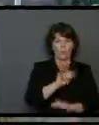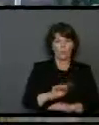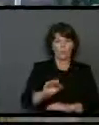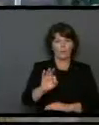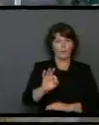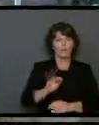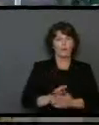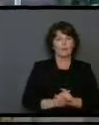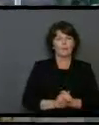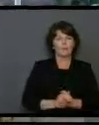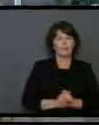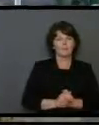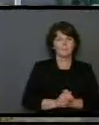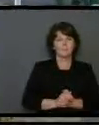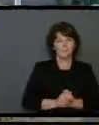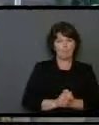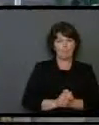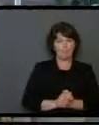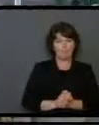-9.